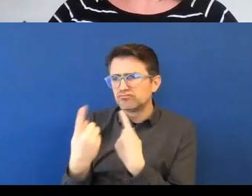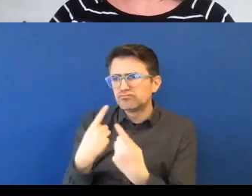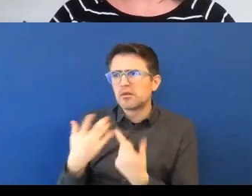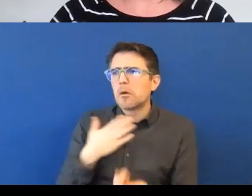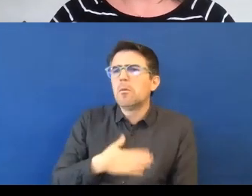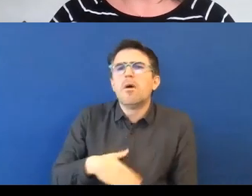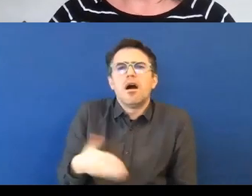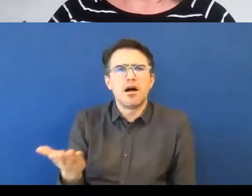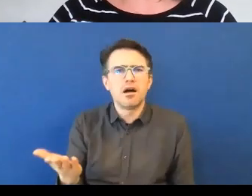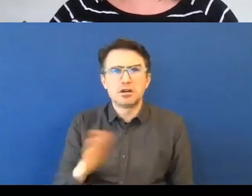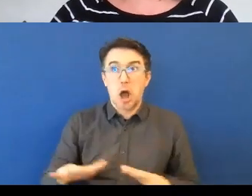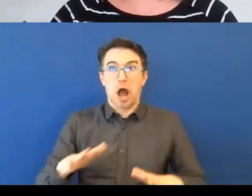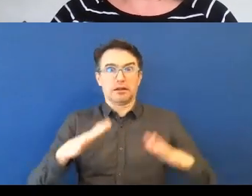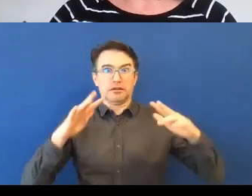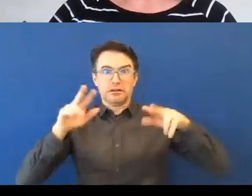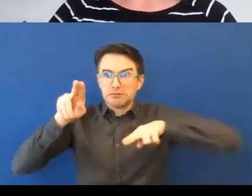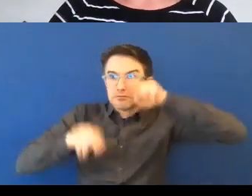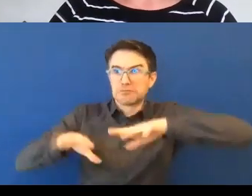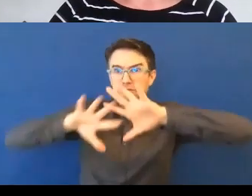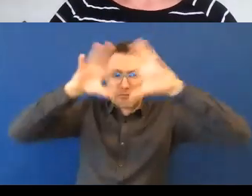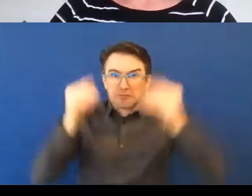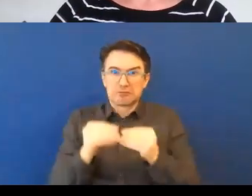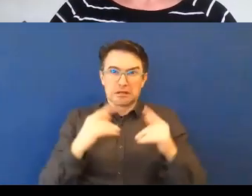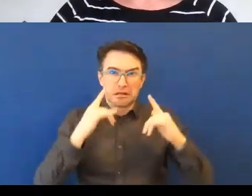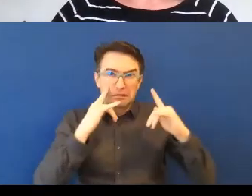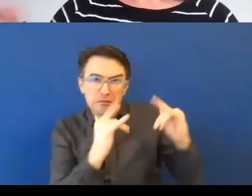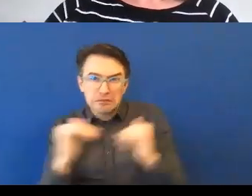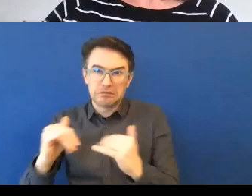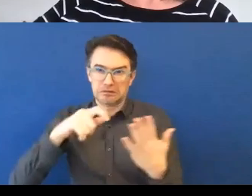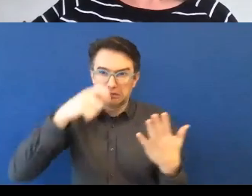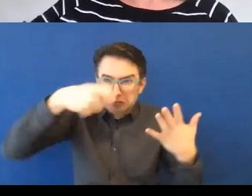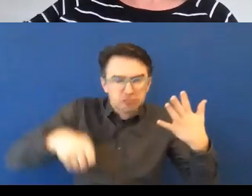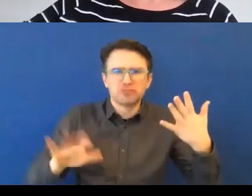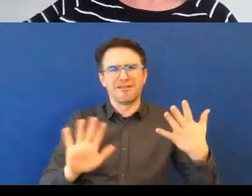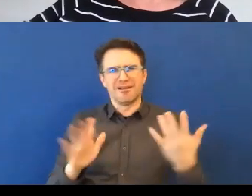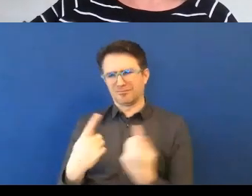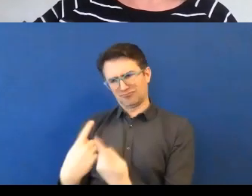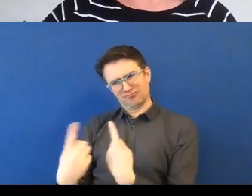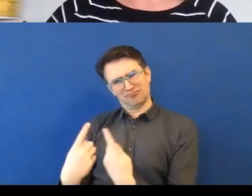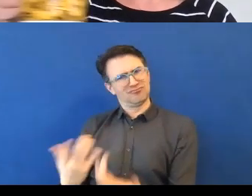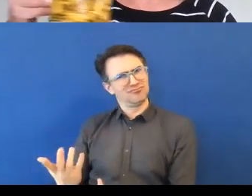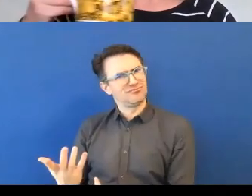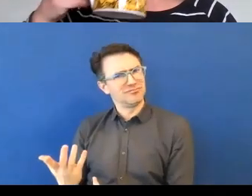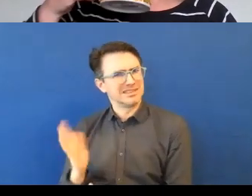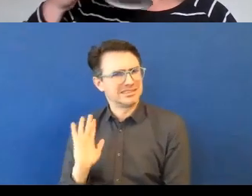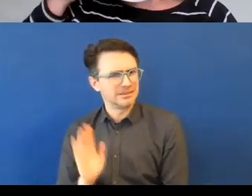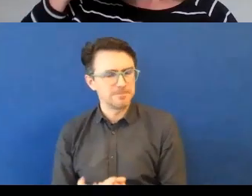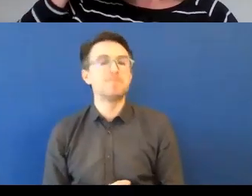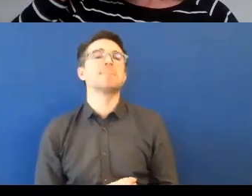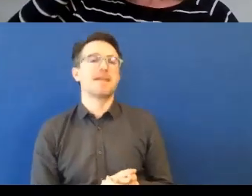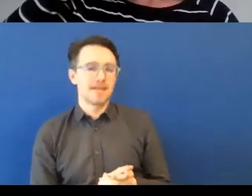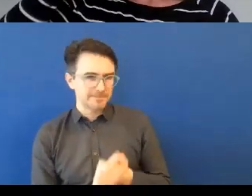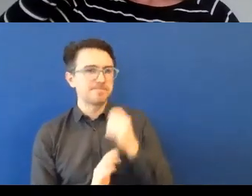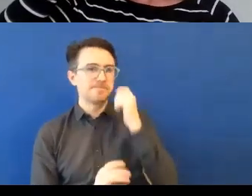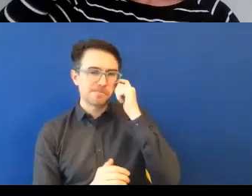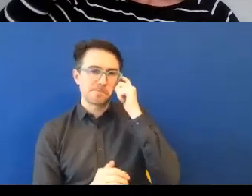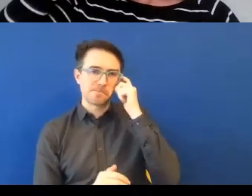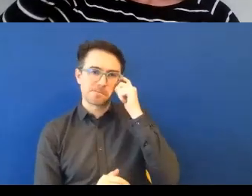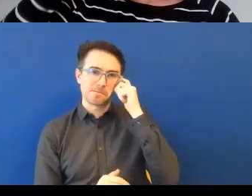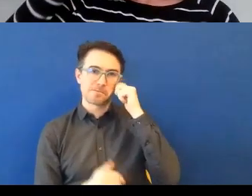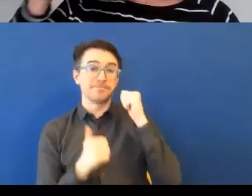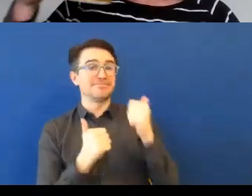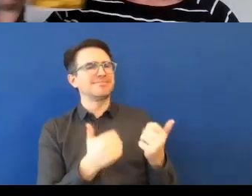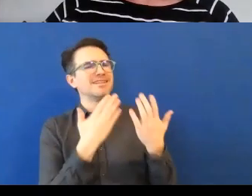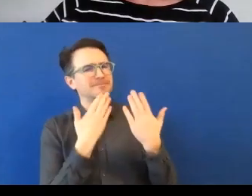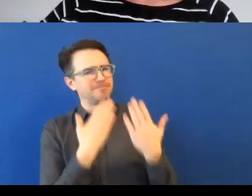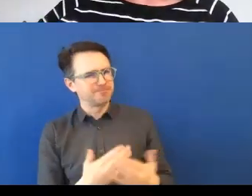yet. Okay. Excellent. Very useful, very useful points to both of you. Thank you so much. I'll move